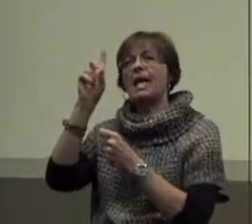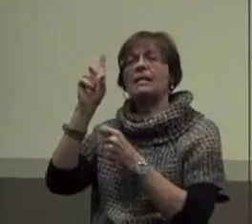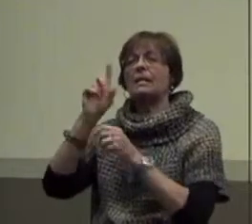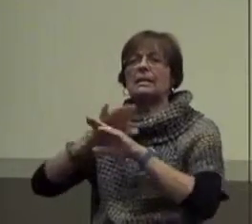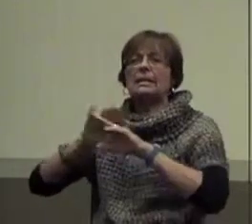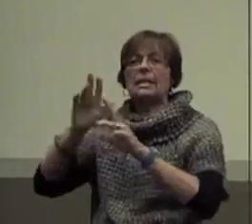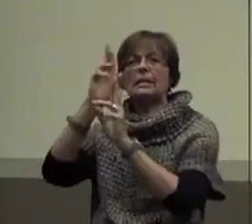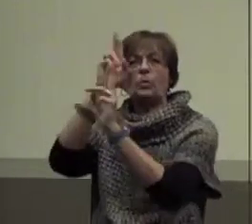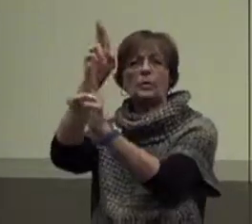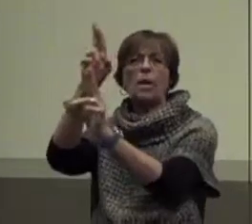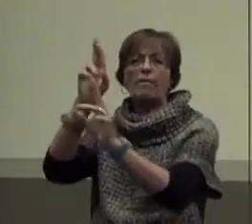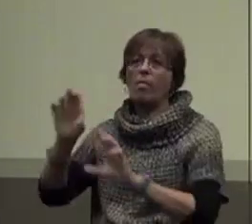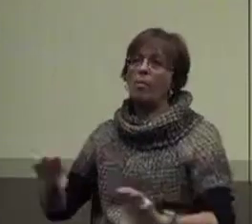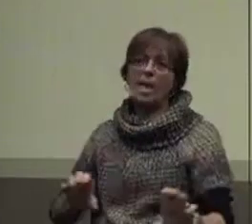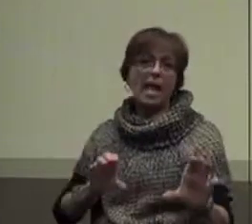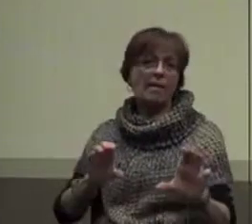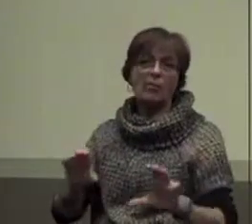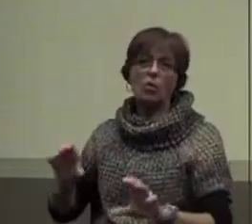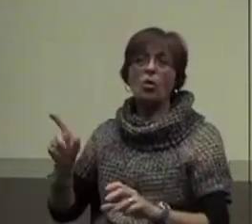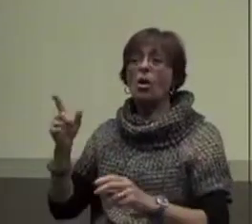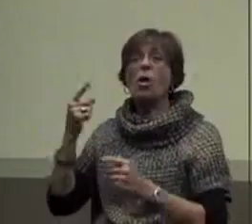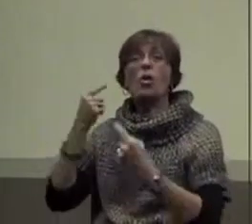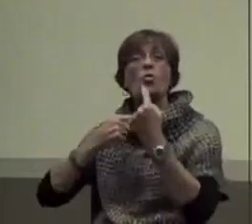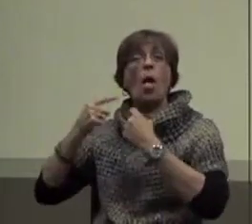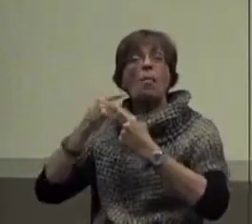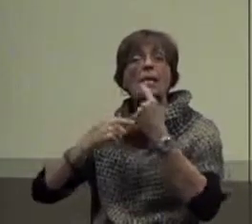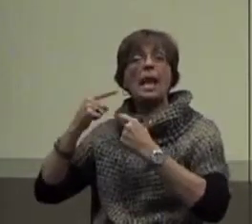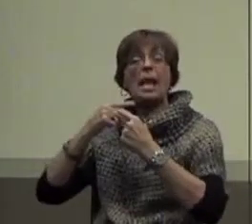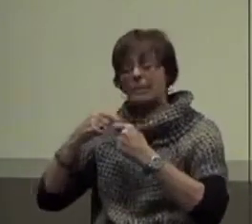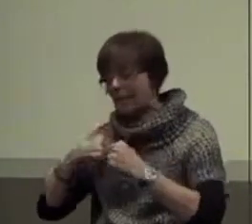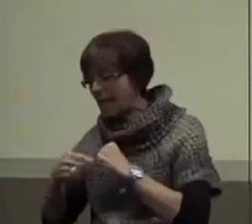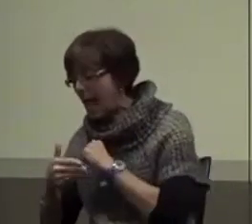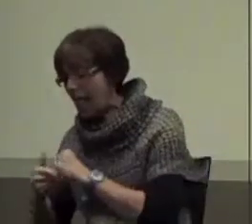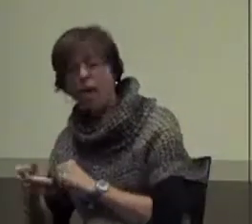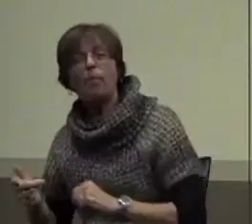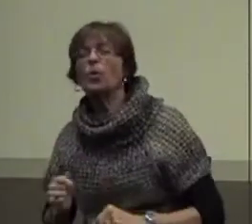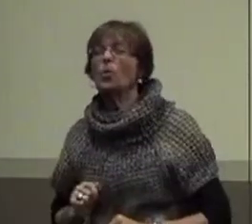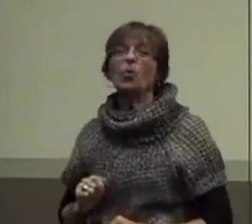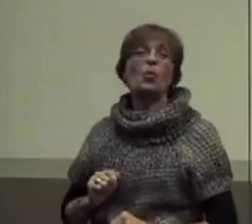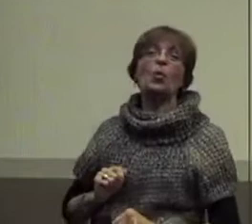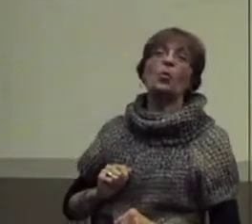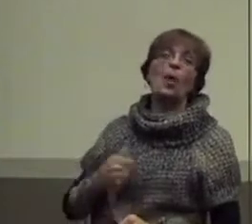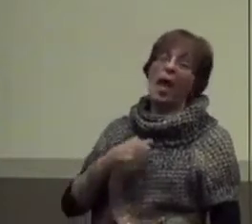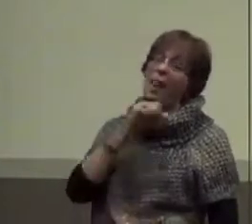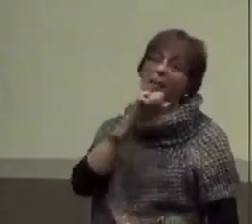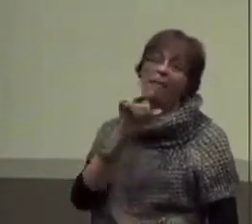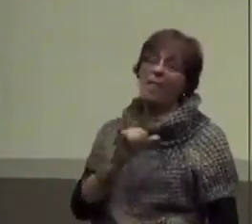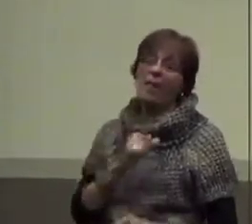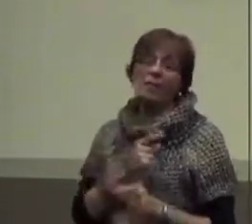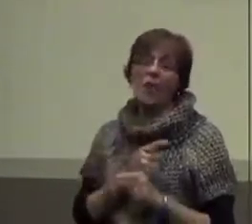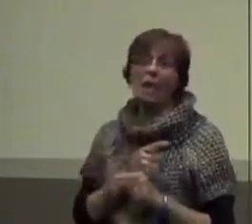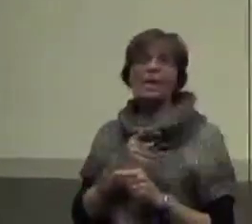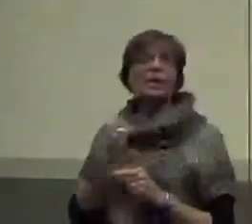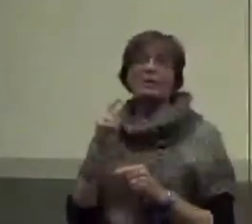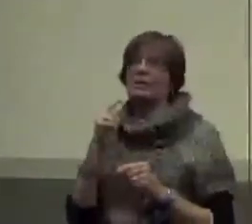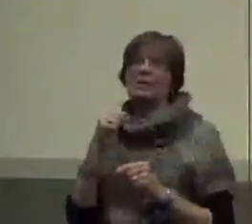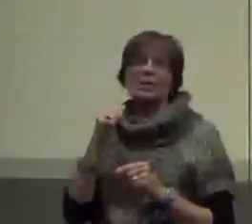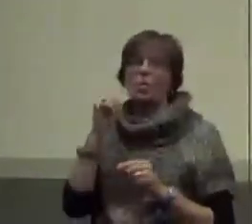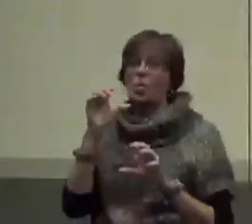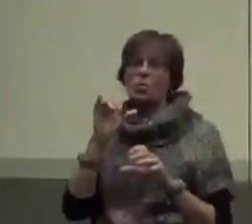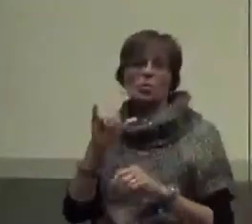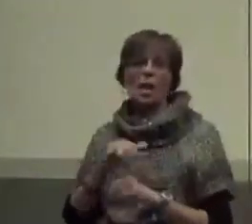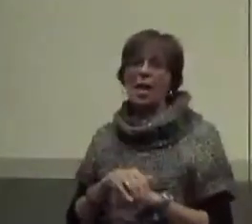Yeah. Go ahead and call me some names and then let me go ahead and help you out. Because I just love that. Right? No. We're not going to do that. Okay?